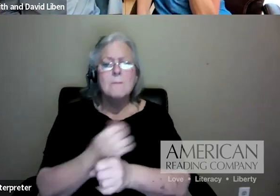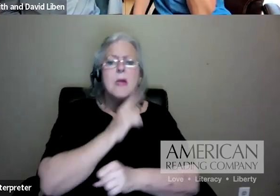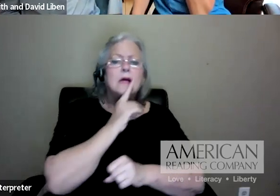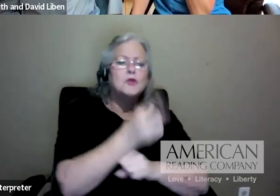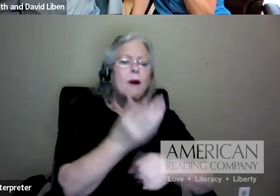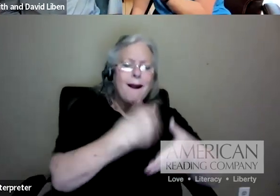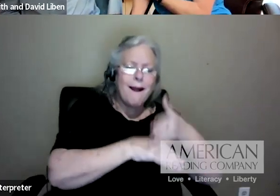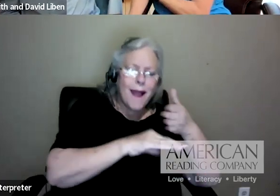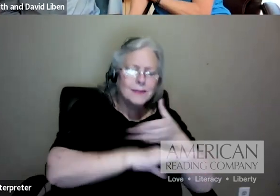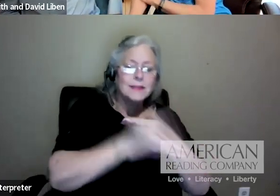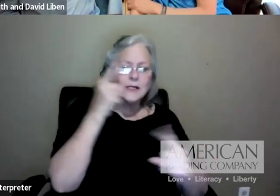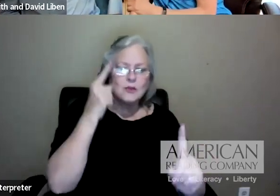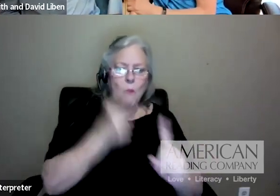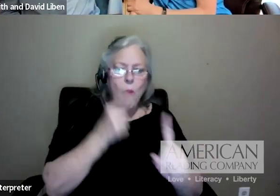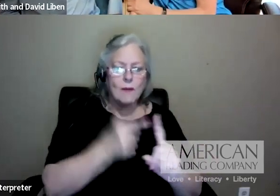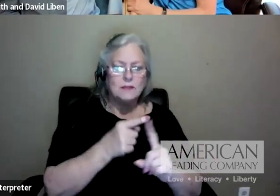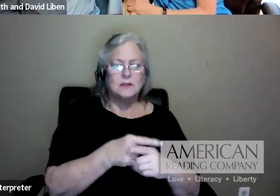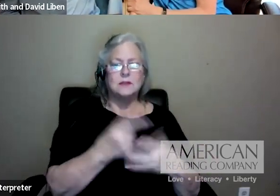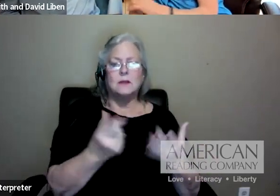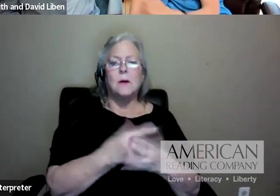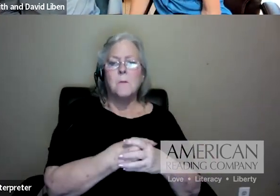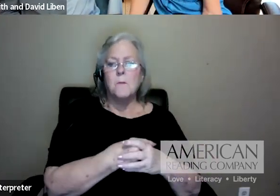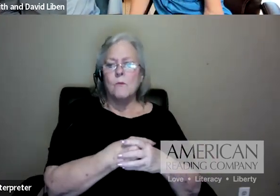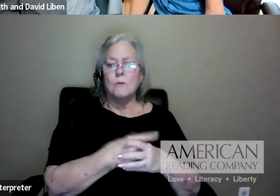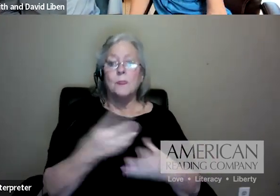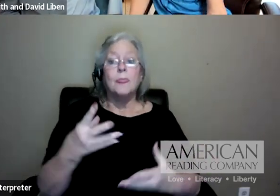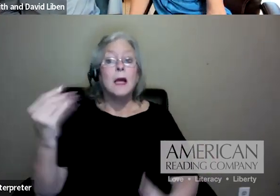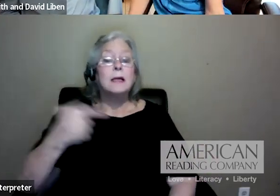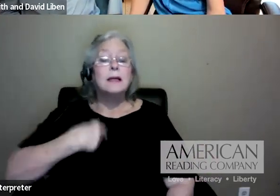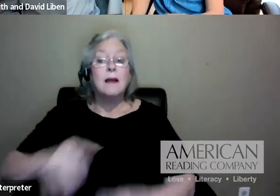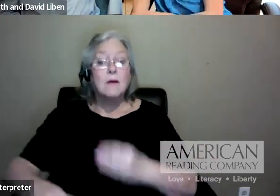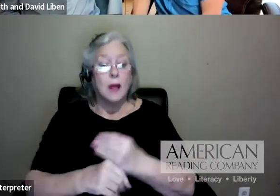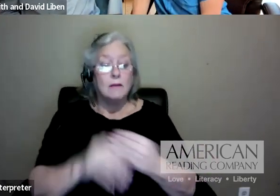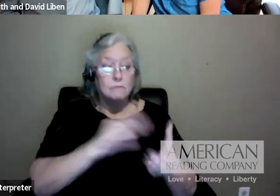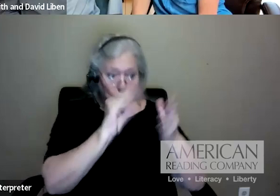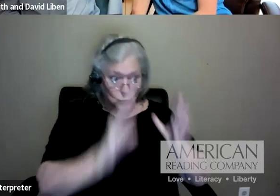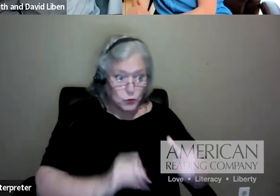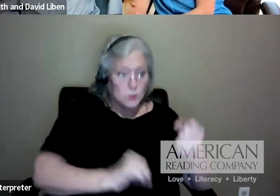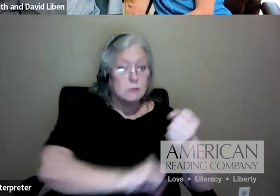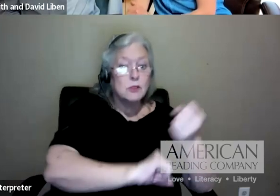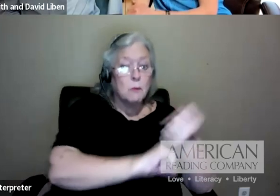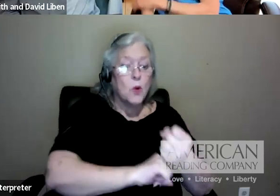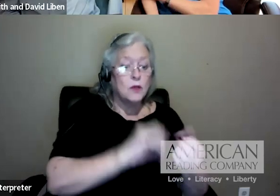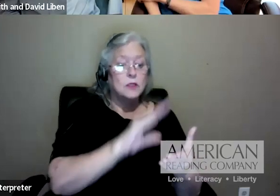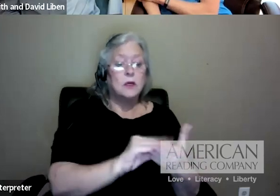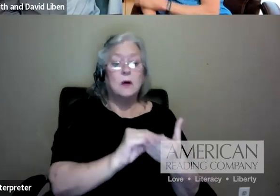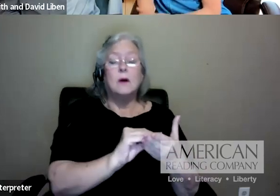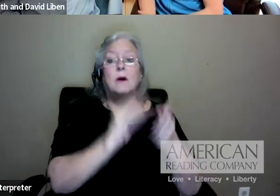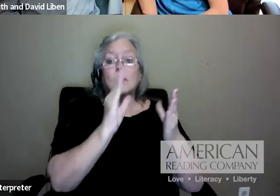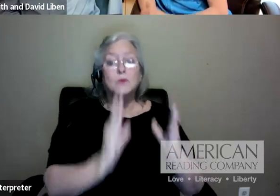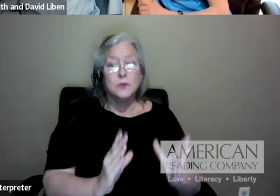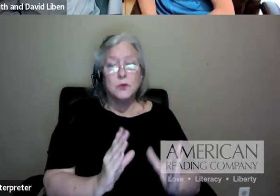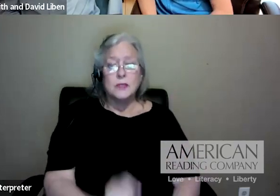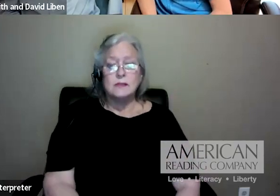hope that. And I'd also add Meredith for students to support students because we all have different